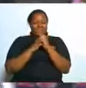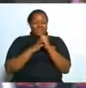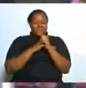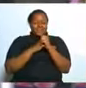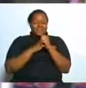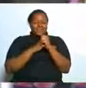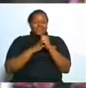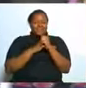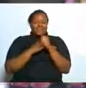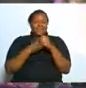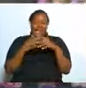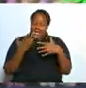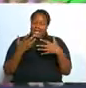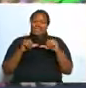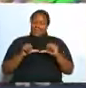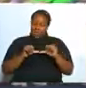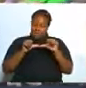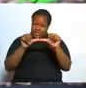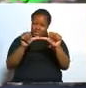let's go on